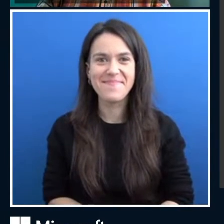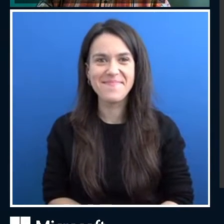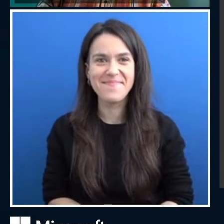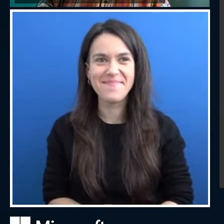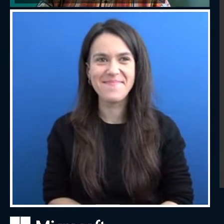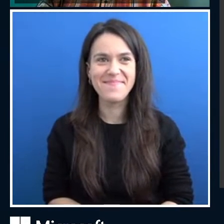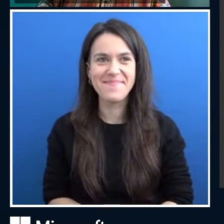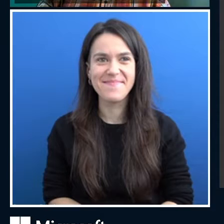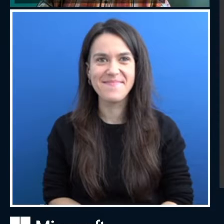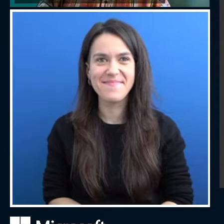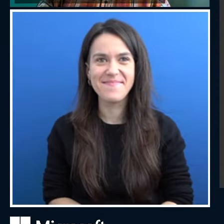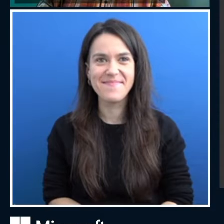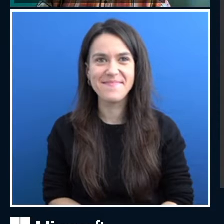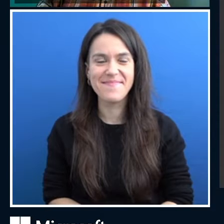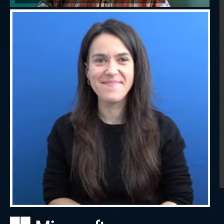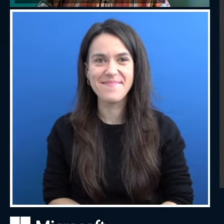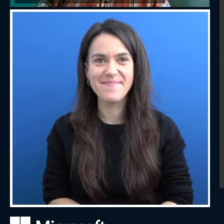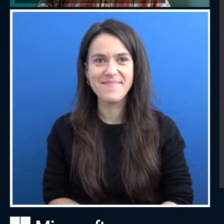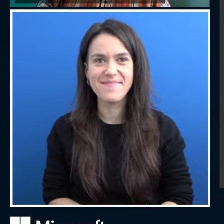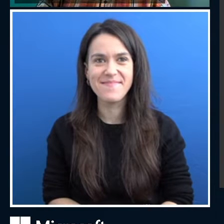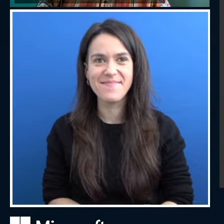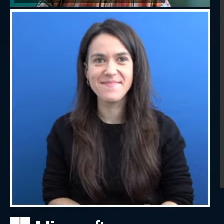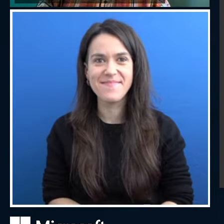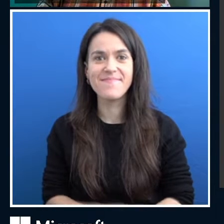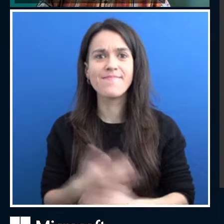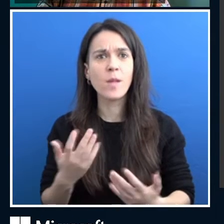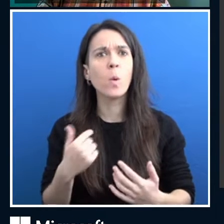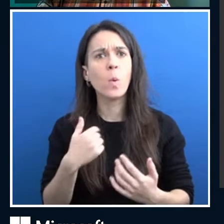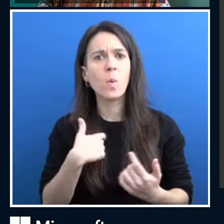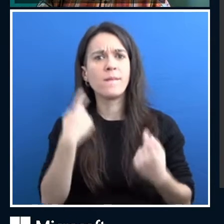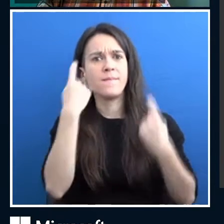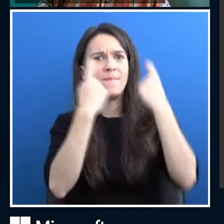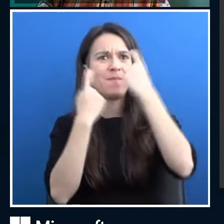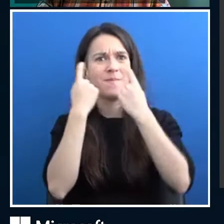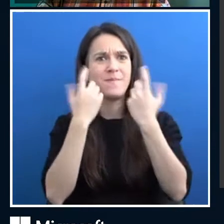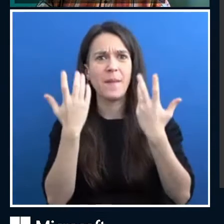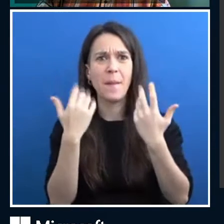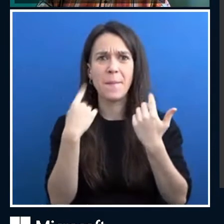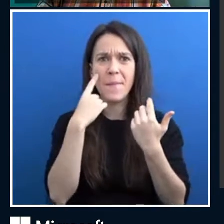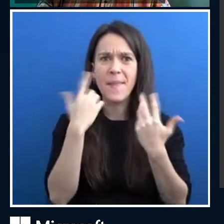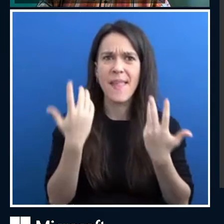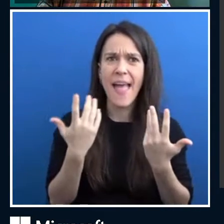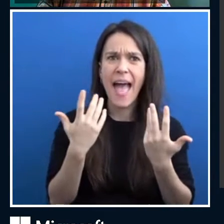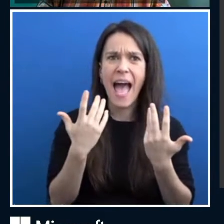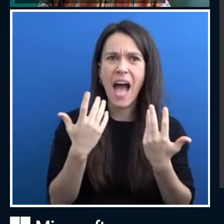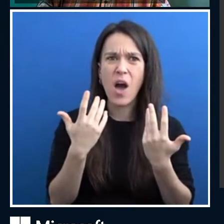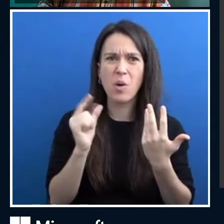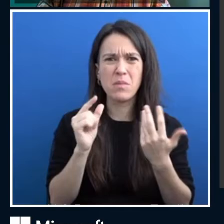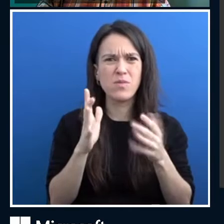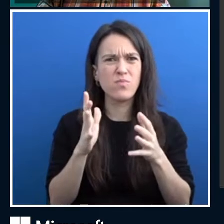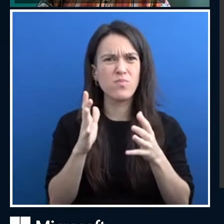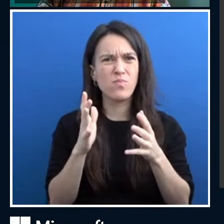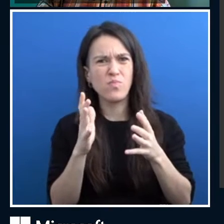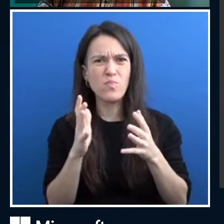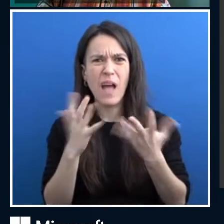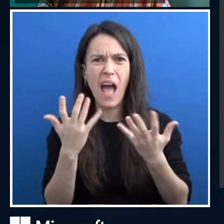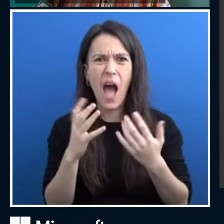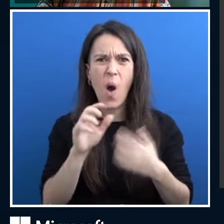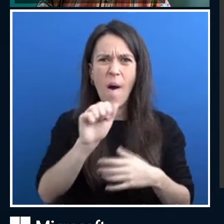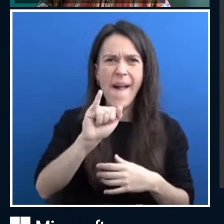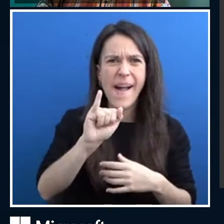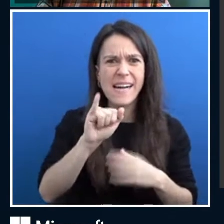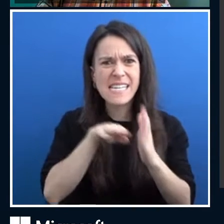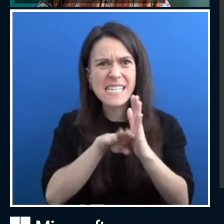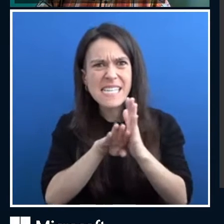ask too much, we started to get a little bit of a lull again in AI things weren't quite what happened, but the semantic